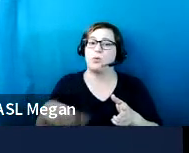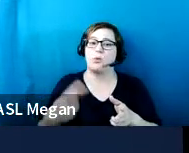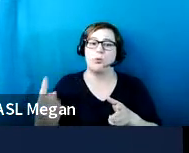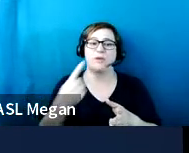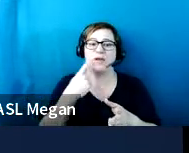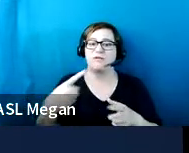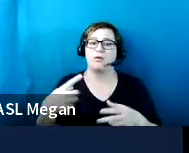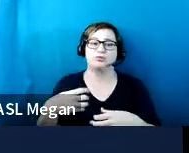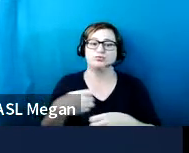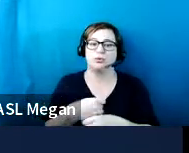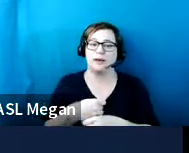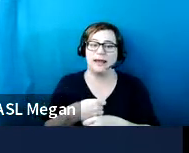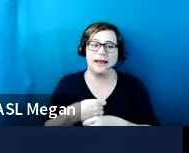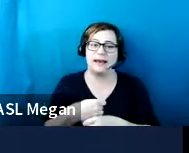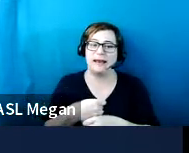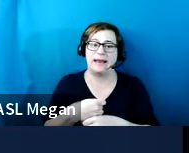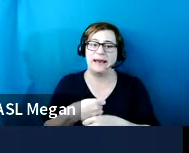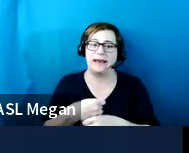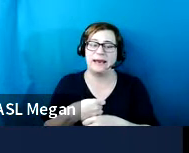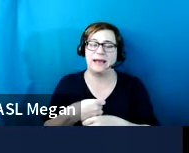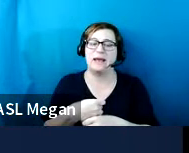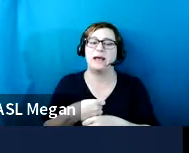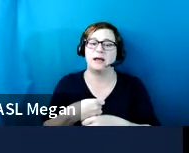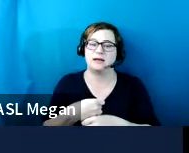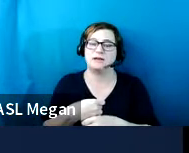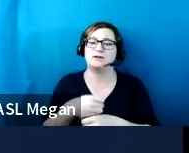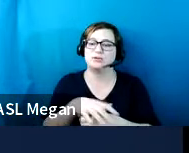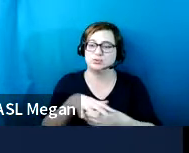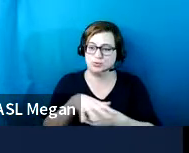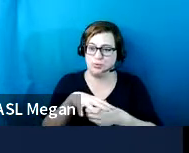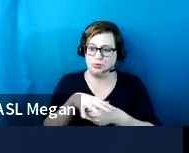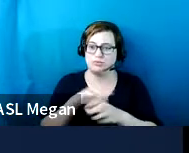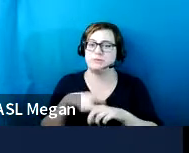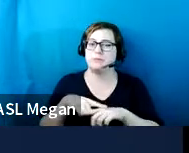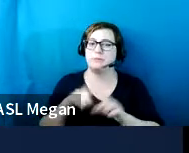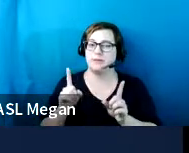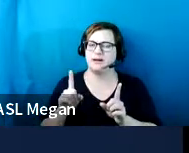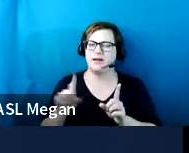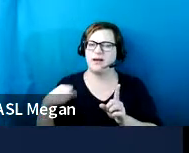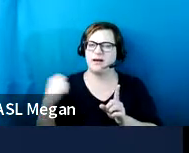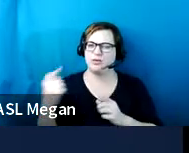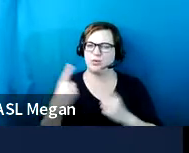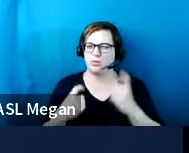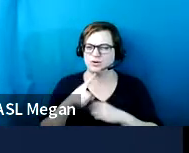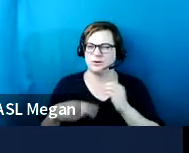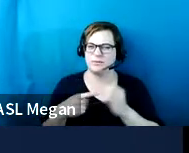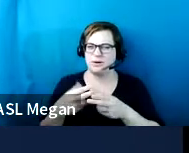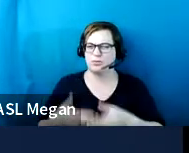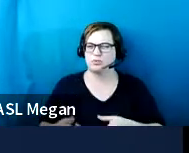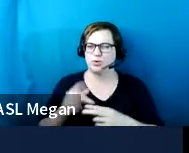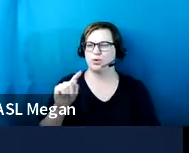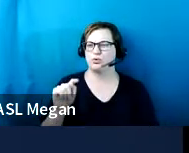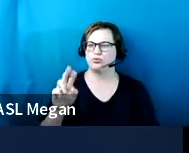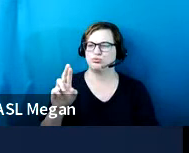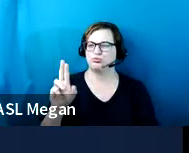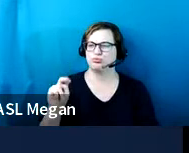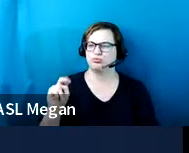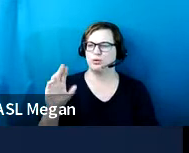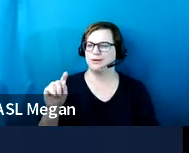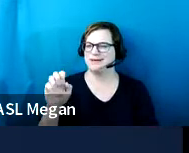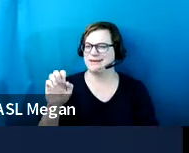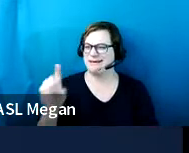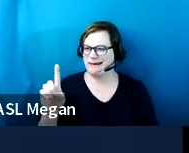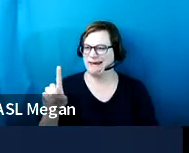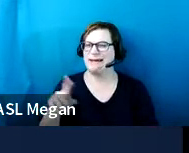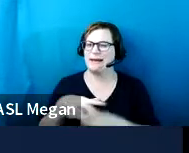um, the markings. And so we also got some other questions about the truncated domes, we call detectable warnings.